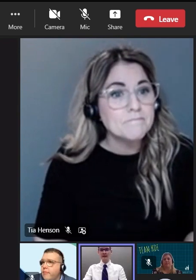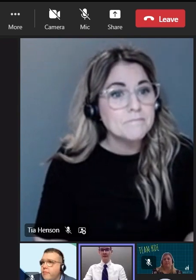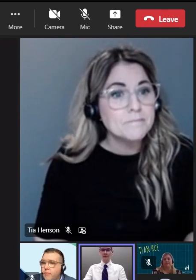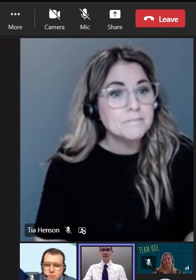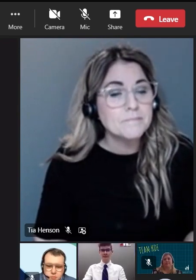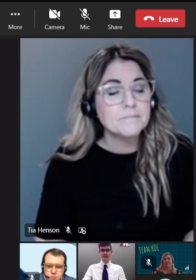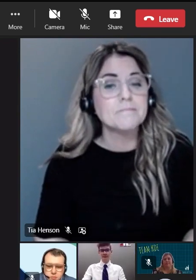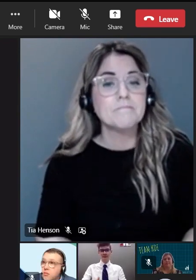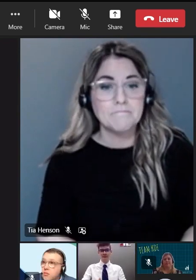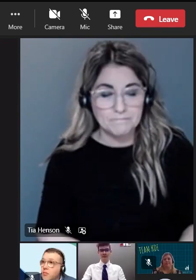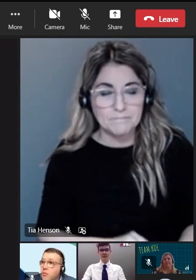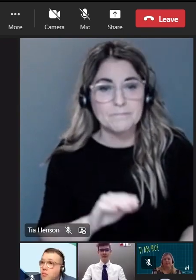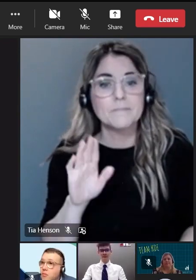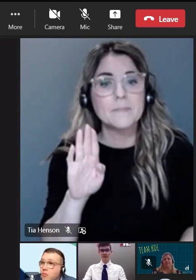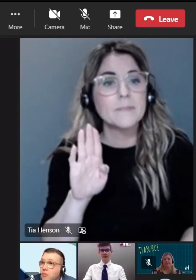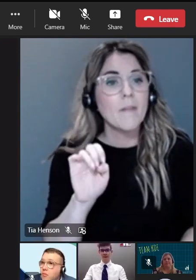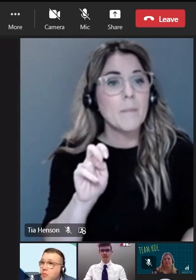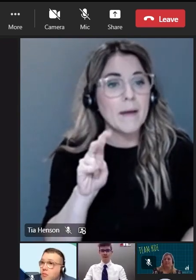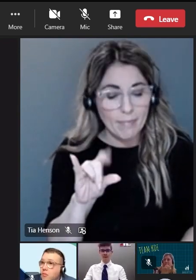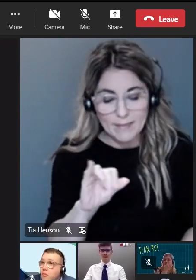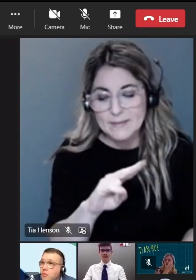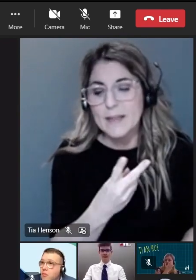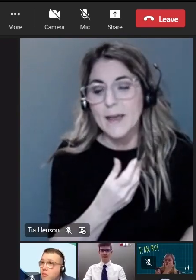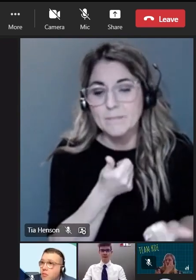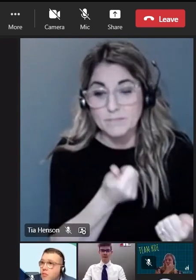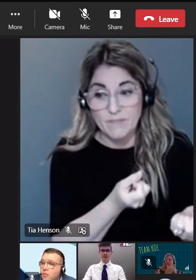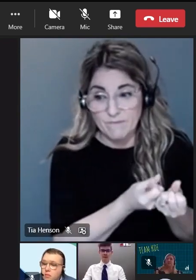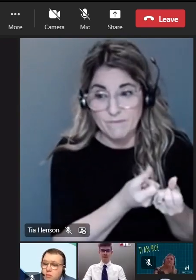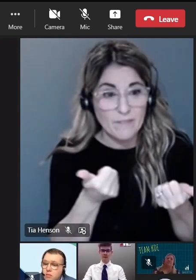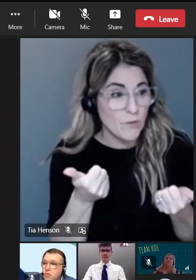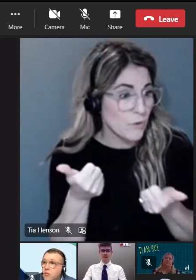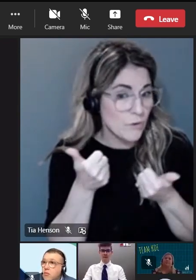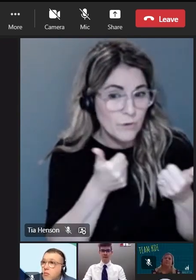A second. Okay. All in favor?